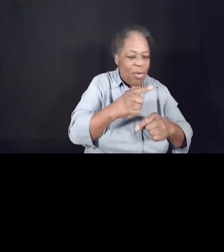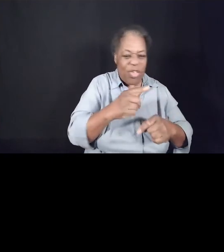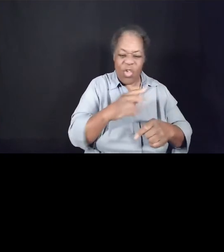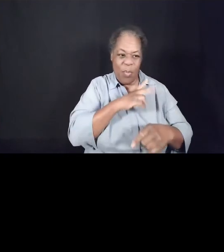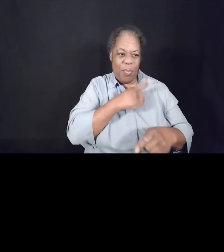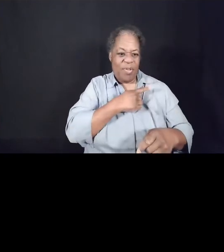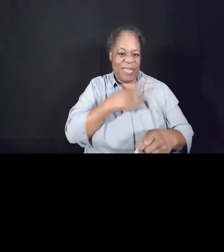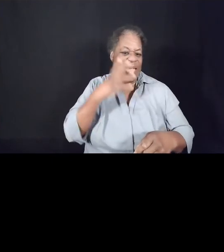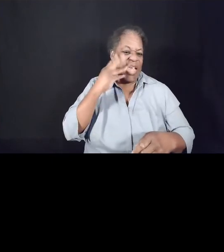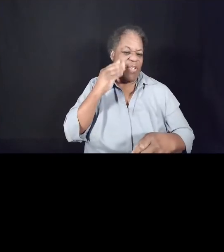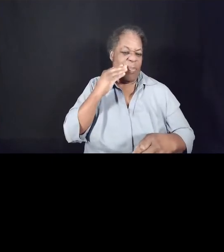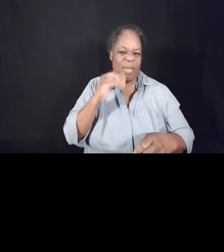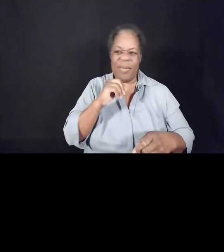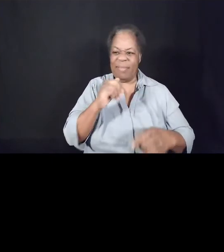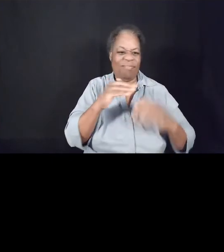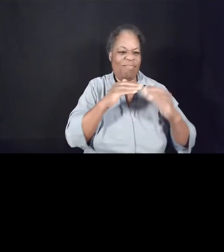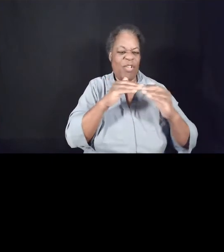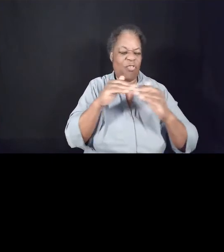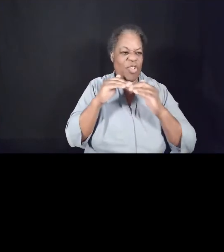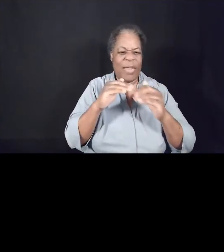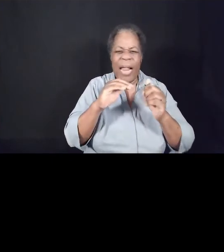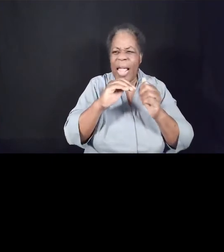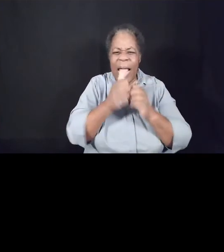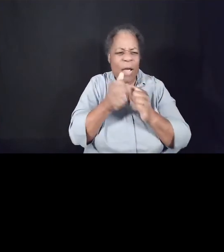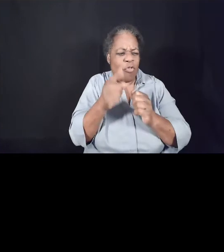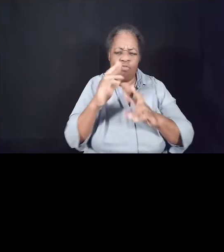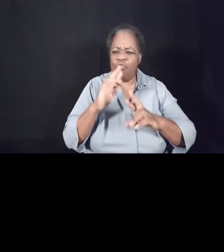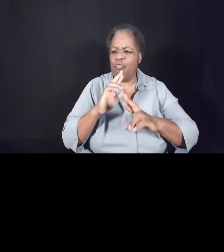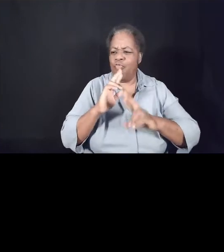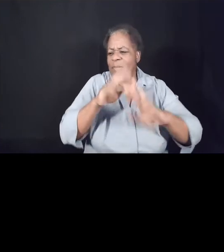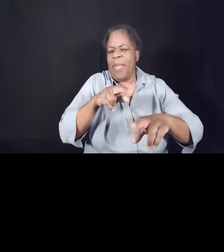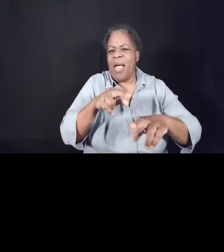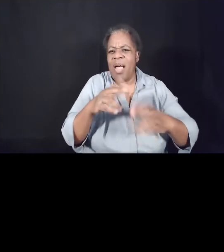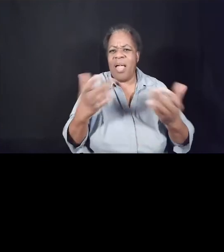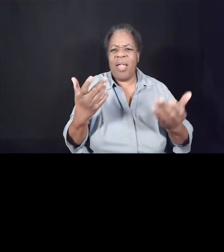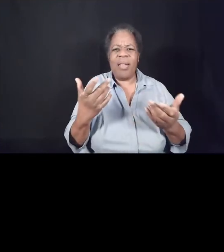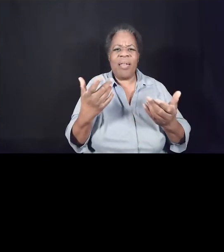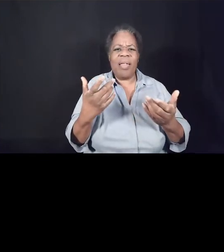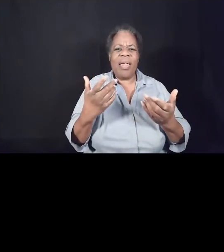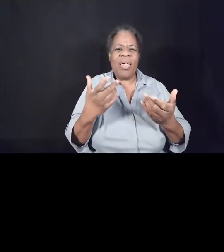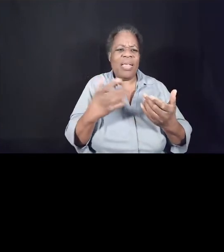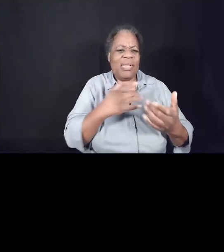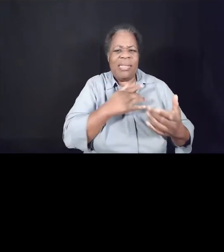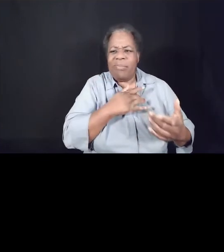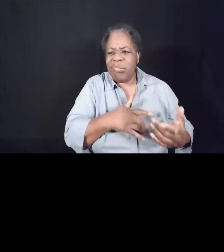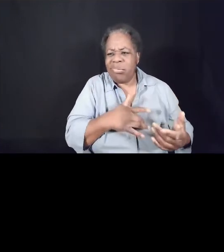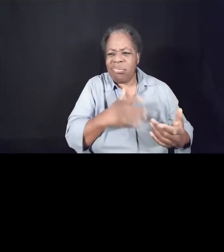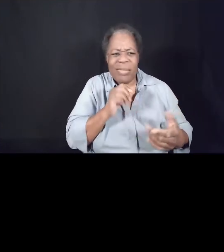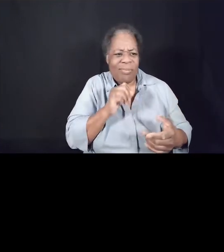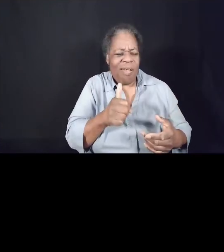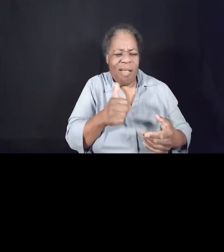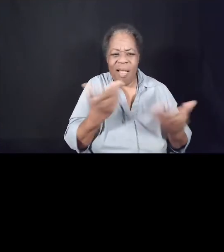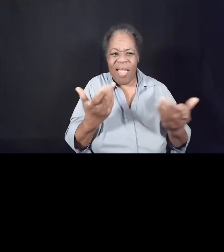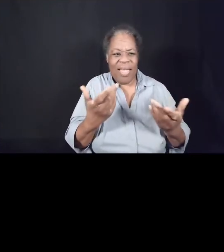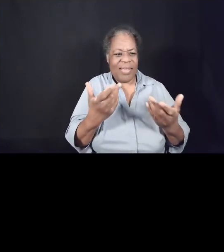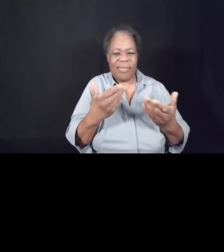injustice. And how did you respond to it? How did you, you know, how did you not lose heart after that? You know, what kept you going?